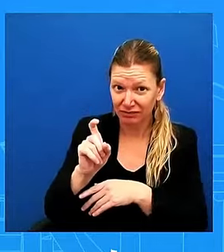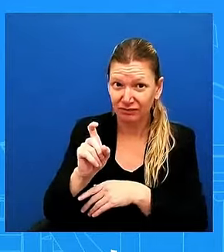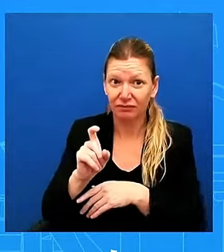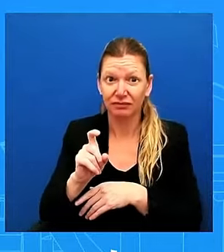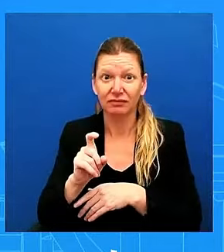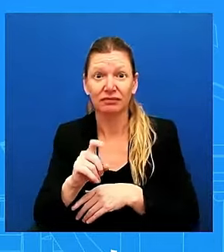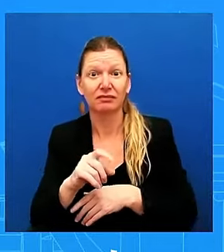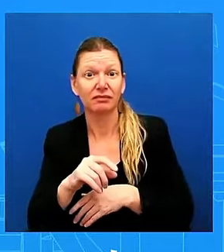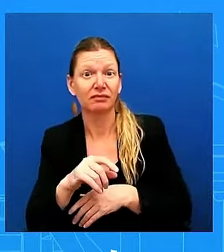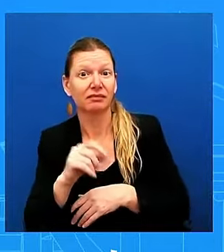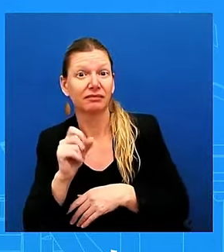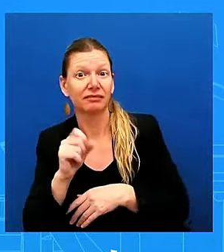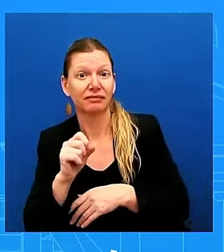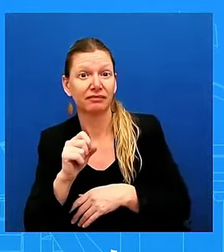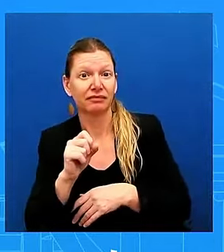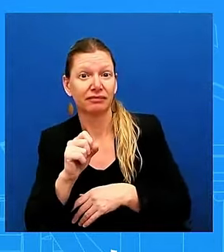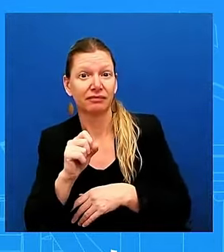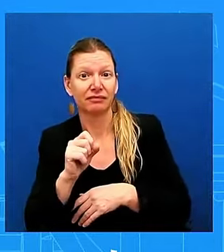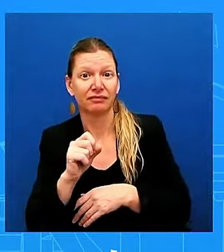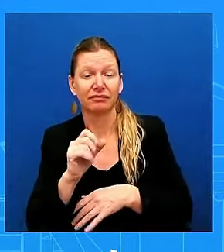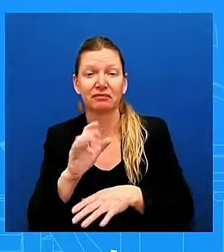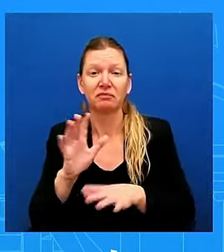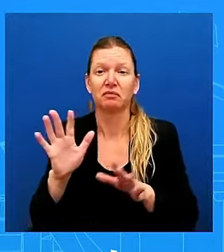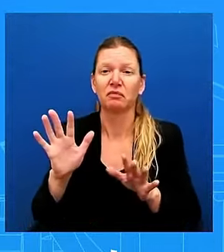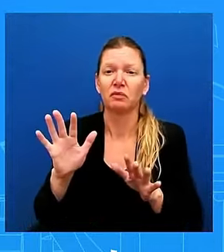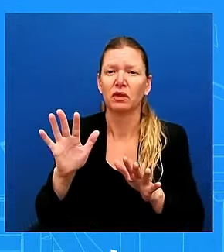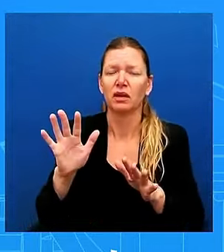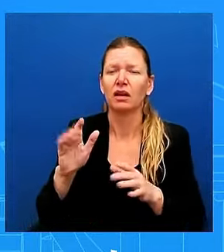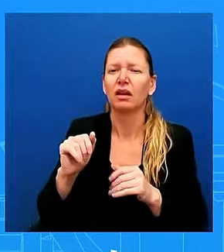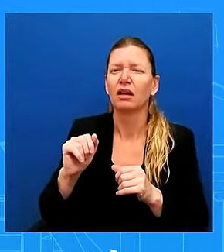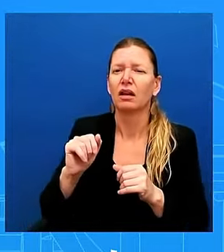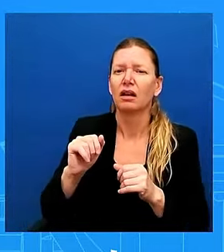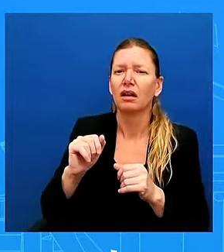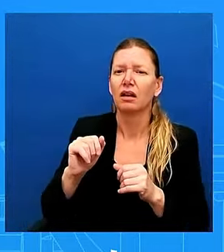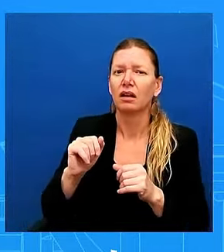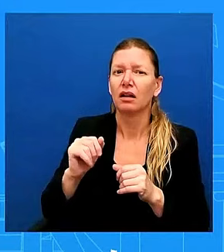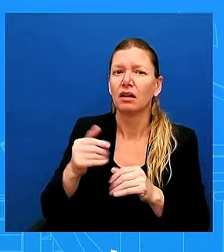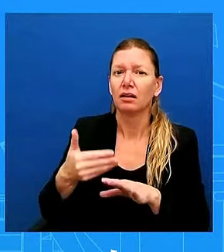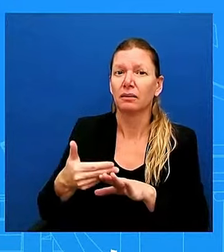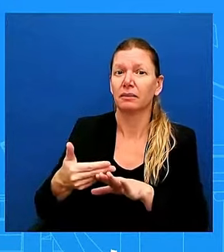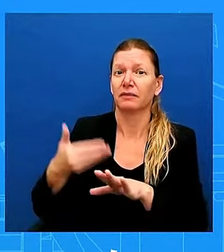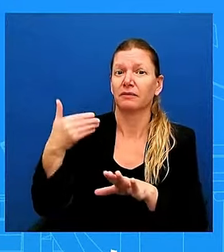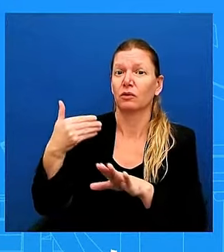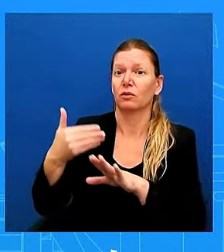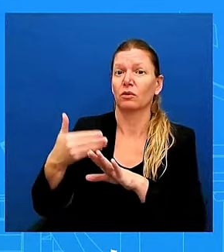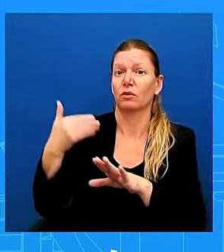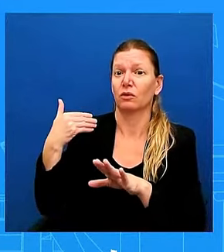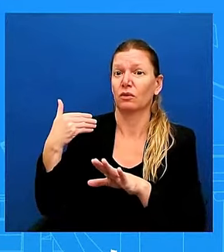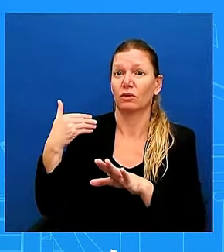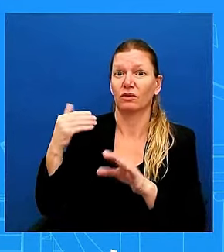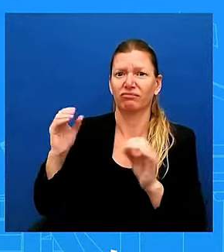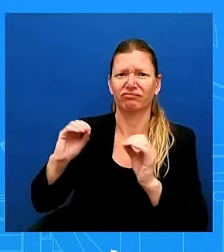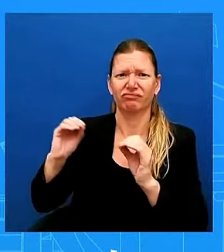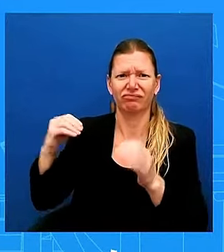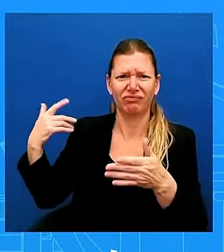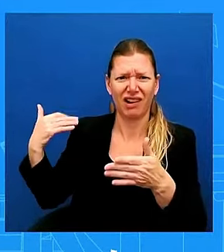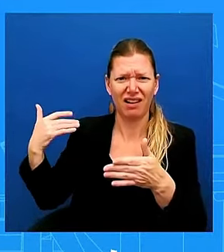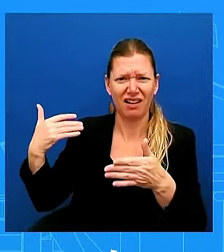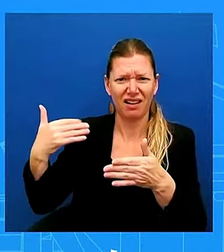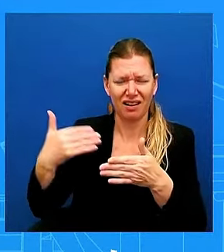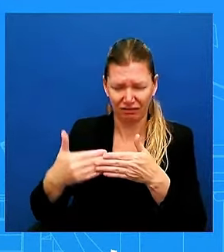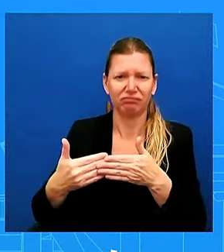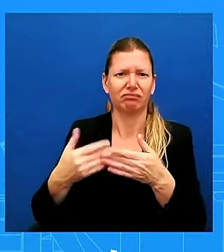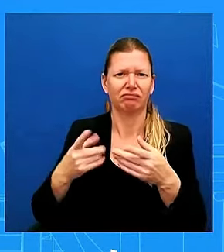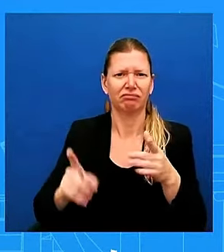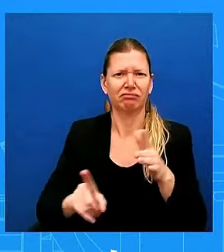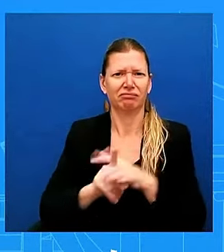not, uh, why didn't he come in the three and a half years before? Uh, why? I mean, he even came today, and you got to see him and you were